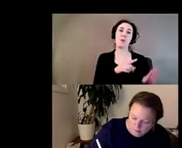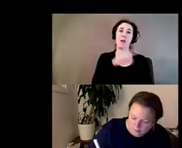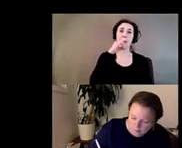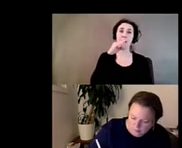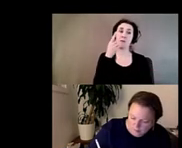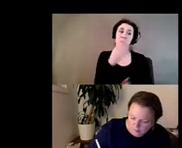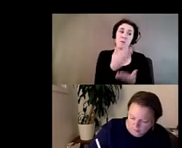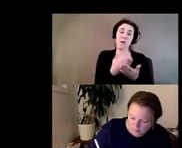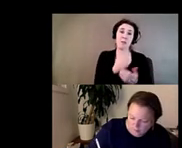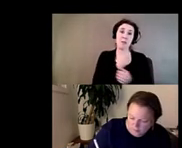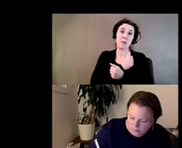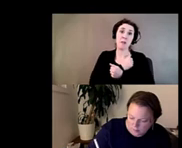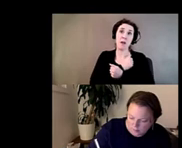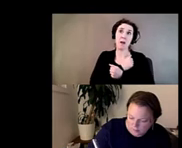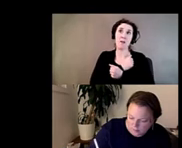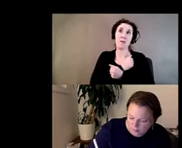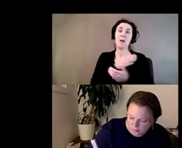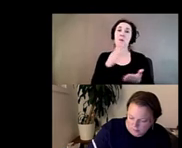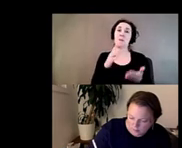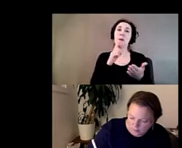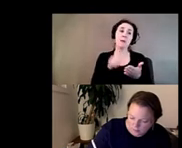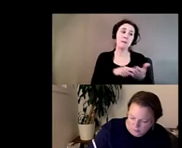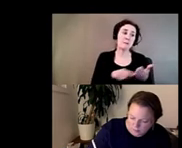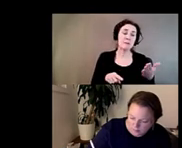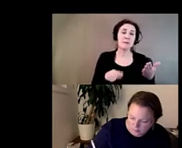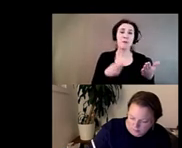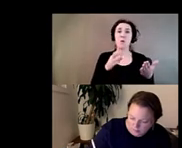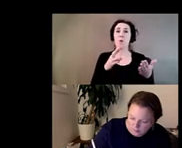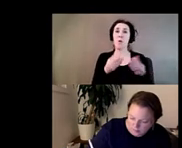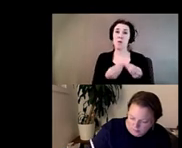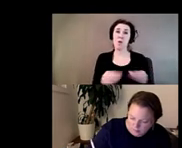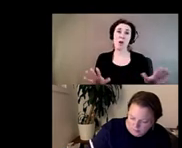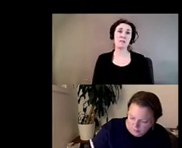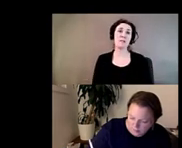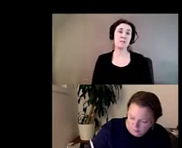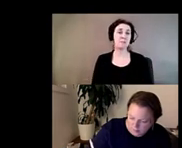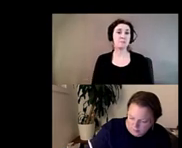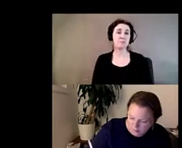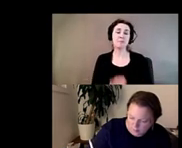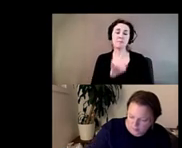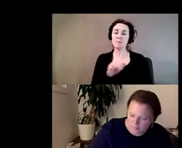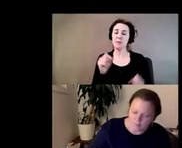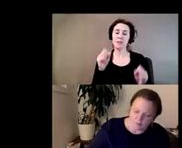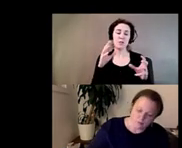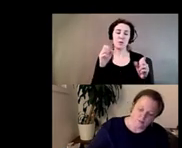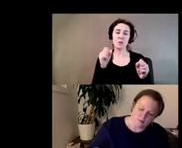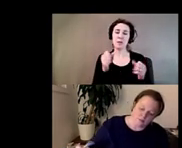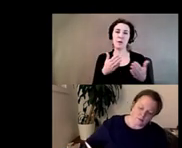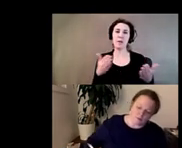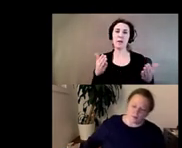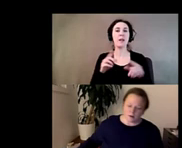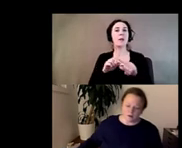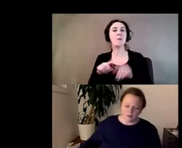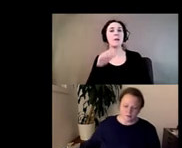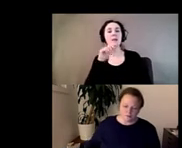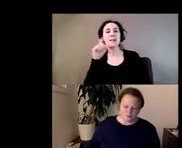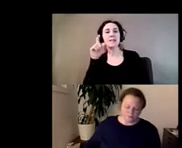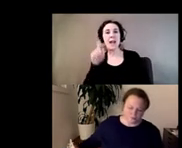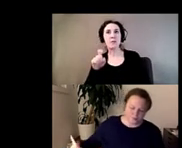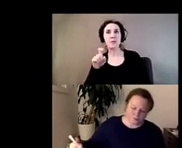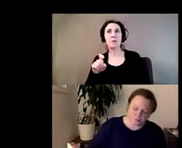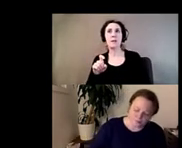might also be devalued it might even be lost right that's an that's an extraordinary thing um but that it doesn't have to be the kind of